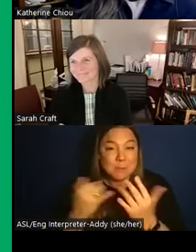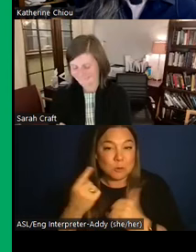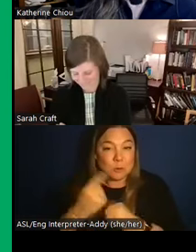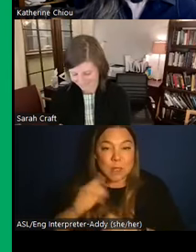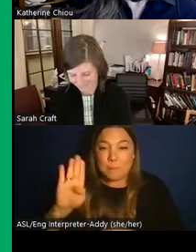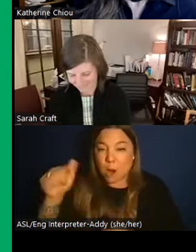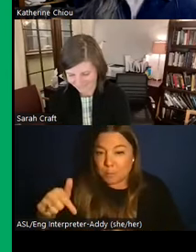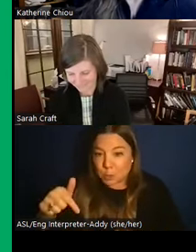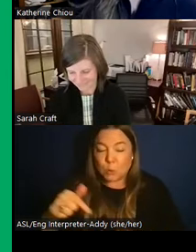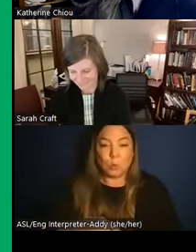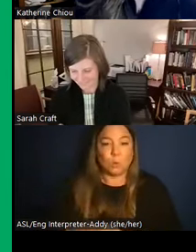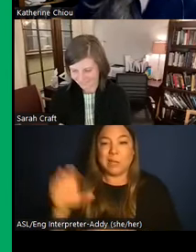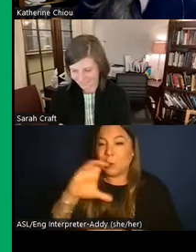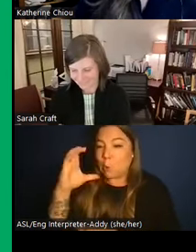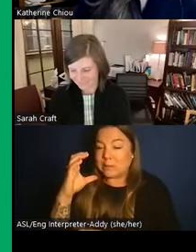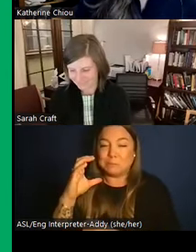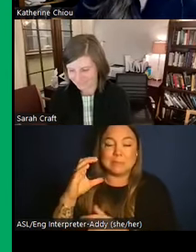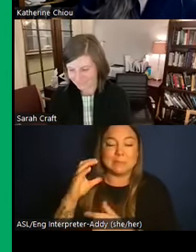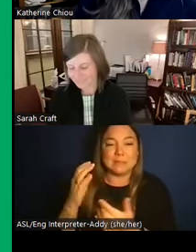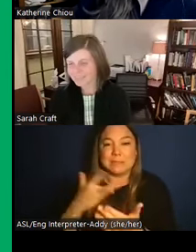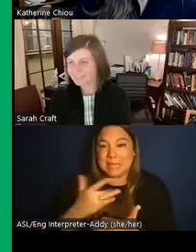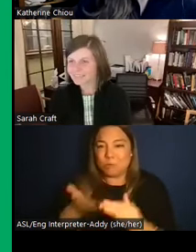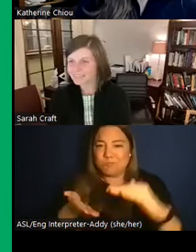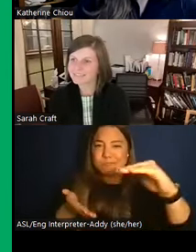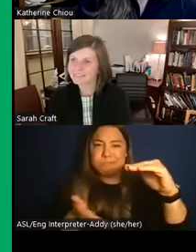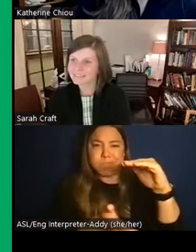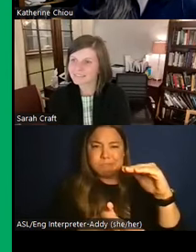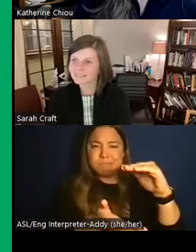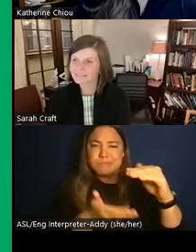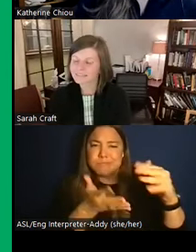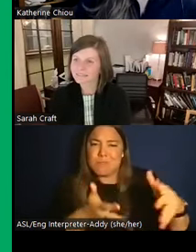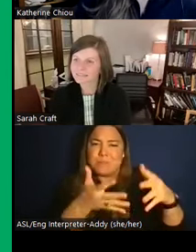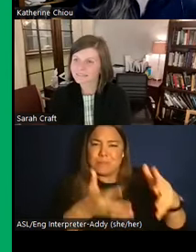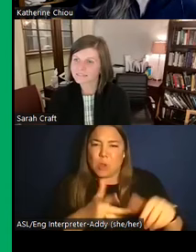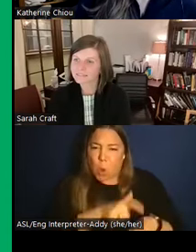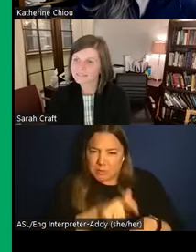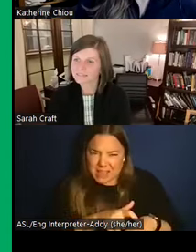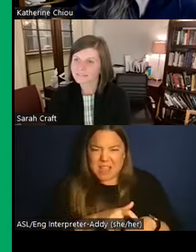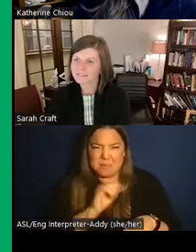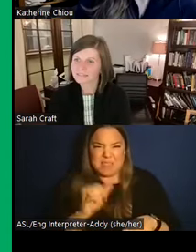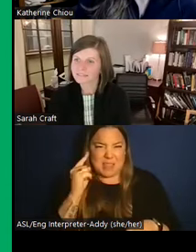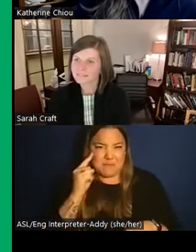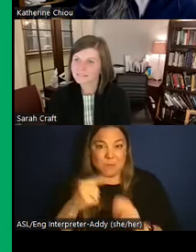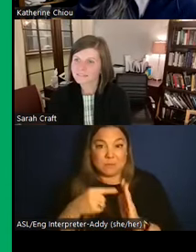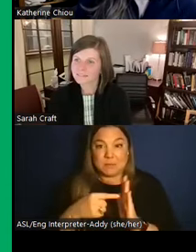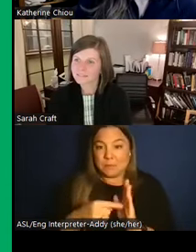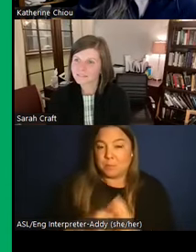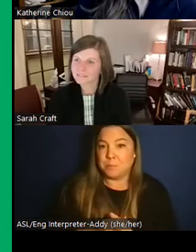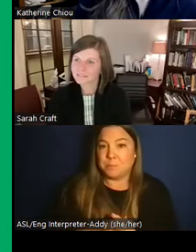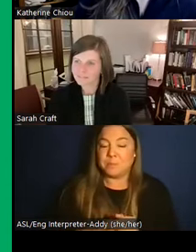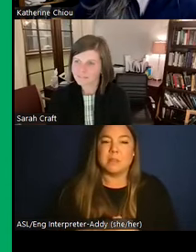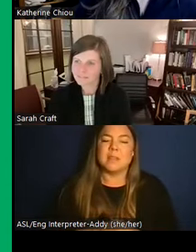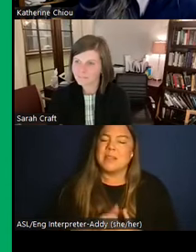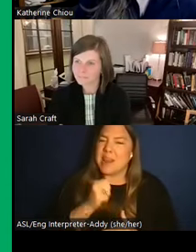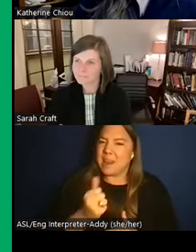Christmas or something like that. At poorer sites, we don't see this like large range of ingredients.